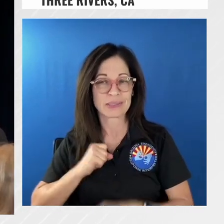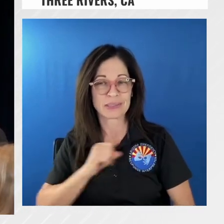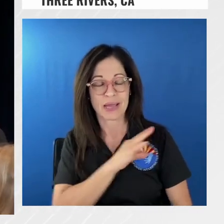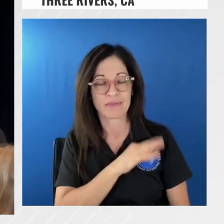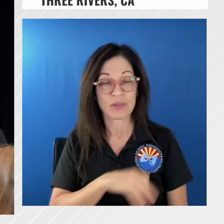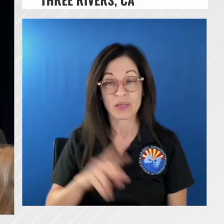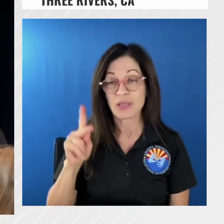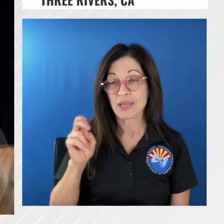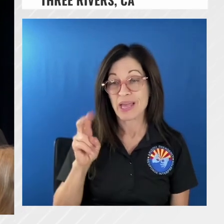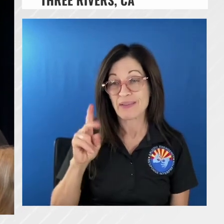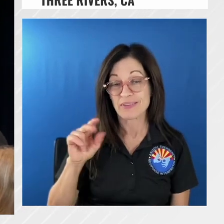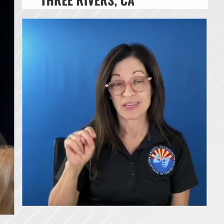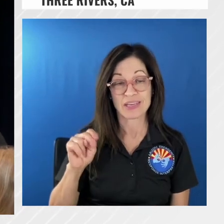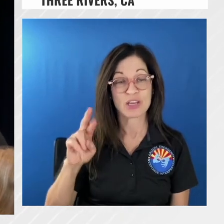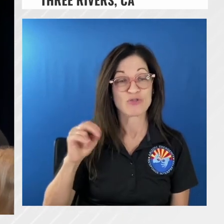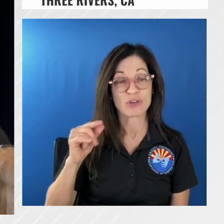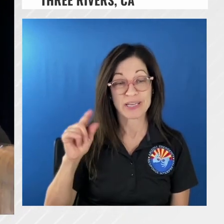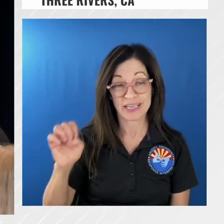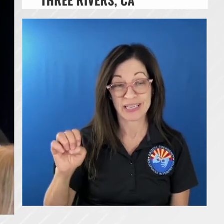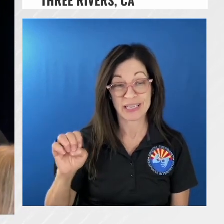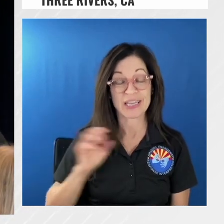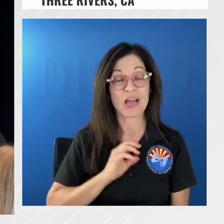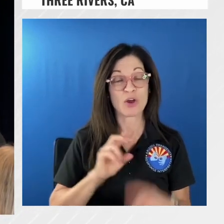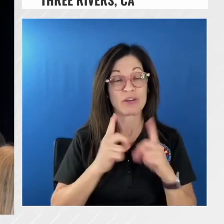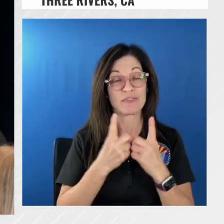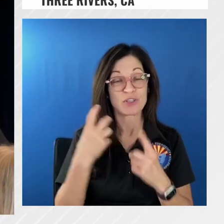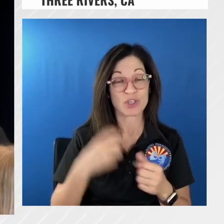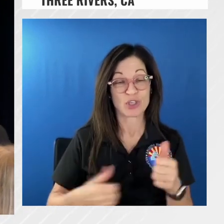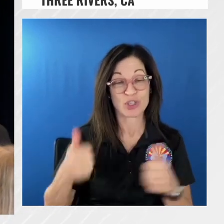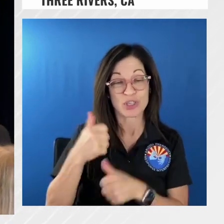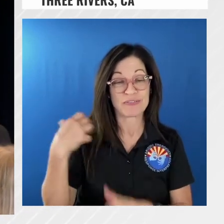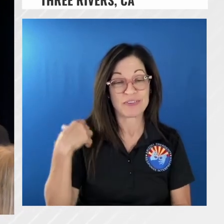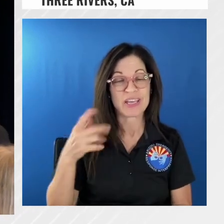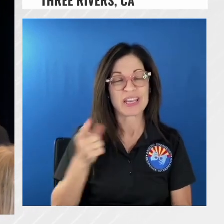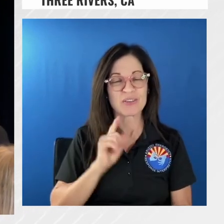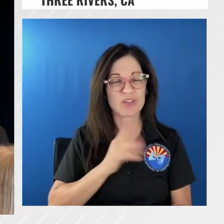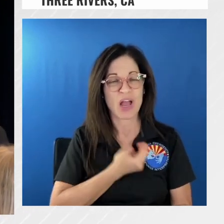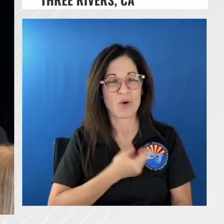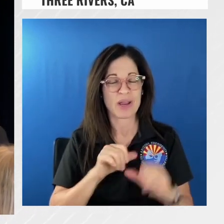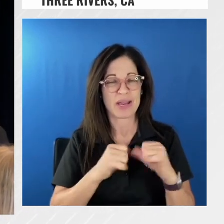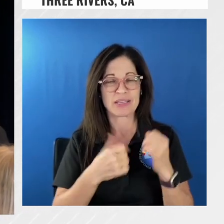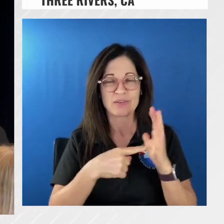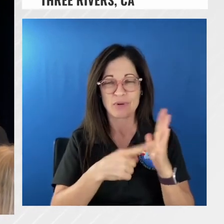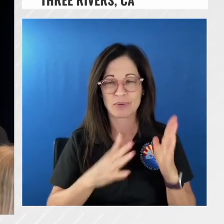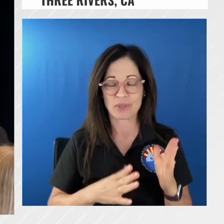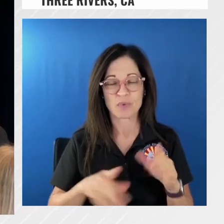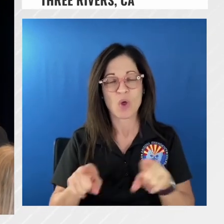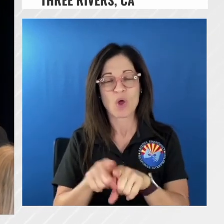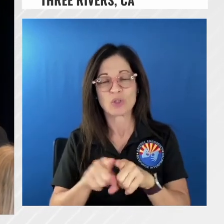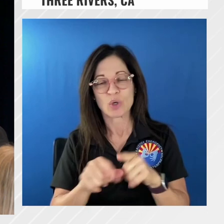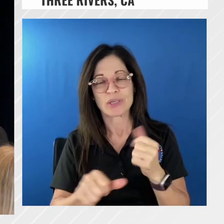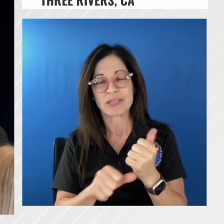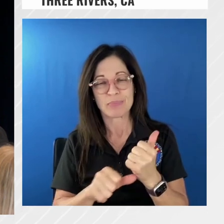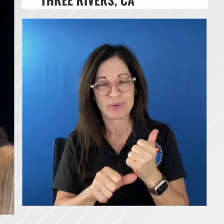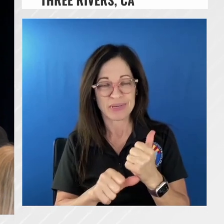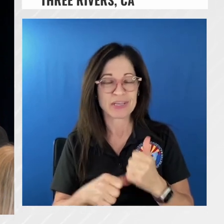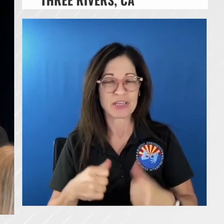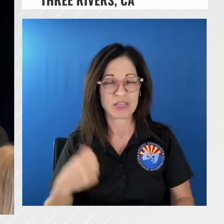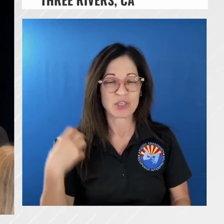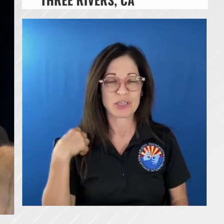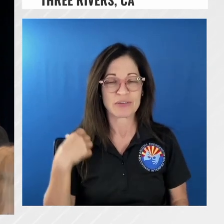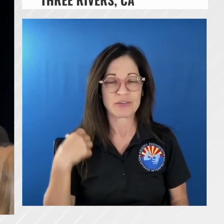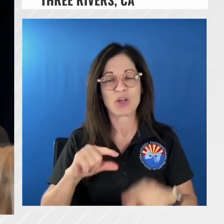division chief he's assigned as our agency representative i also have chief brian duffy who's on the south fork right now who's designed as a group supervisor